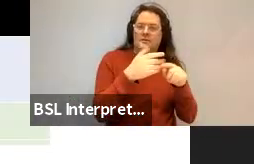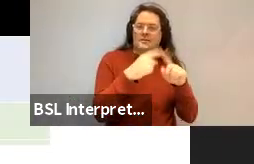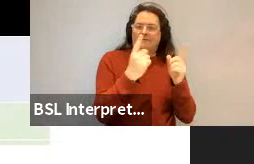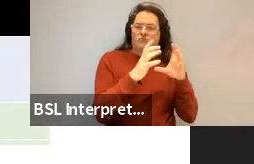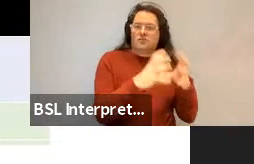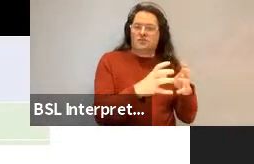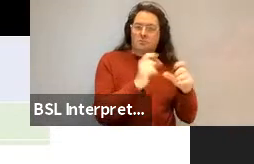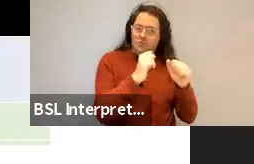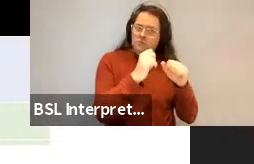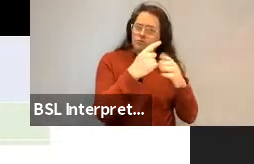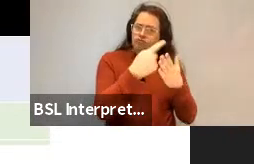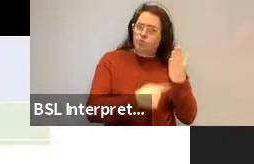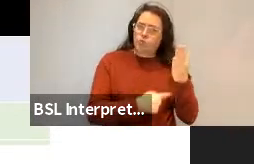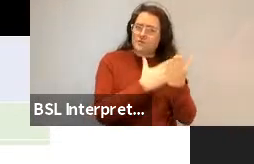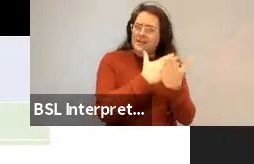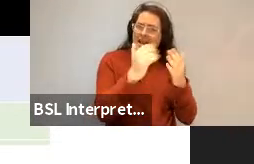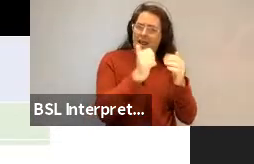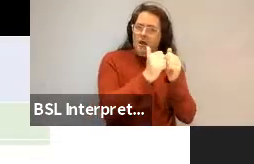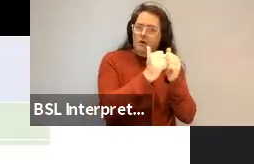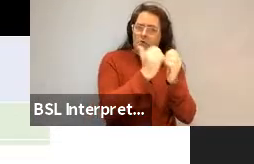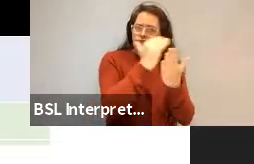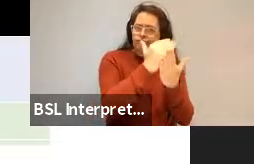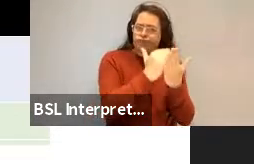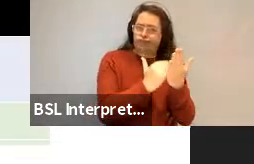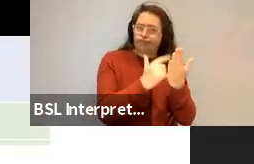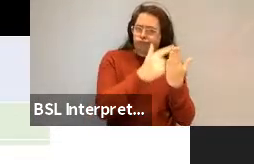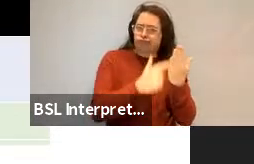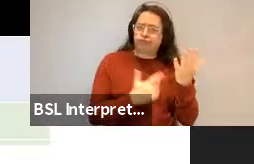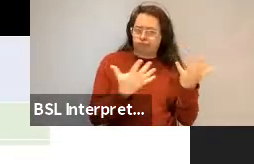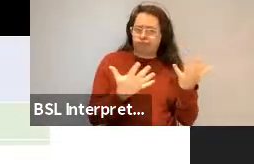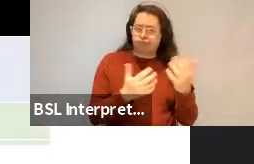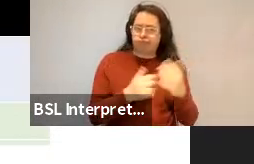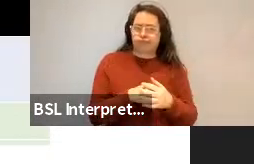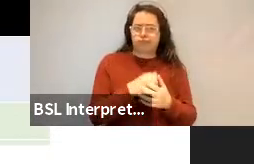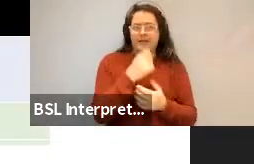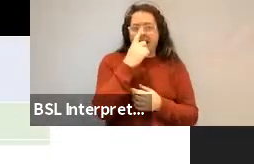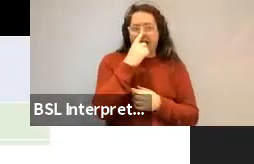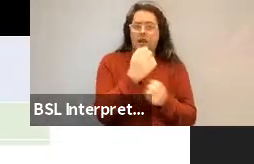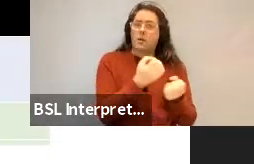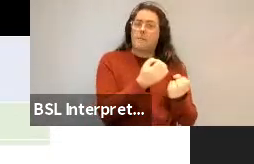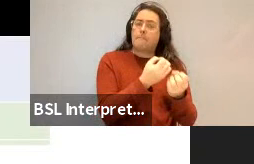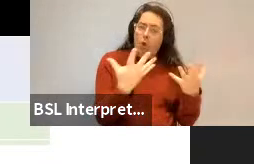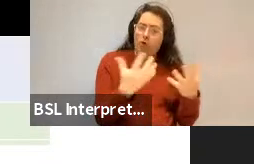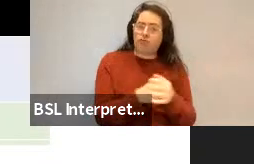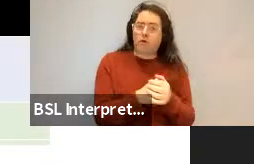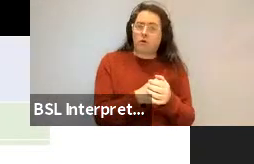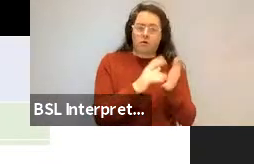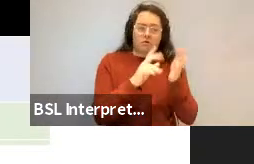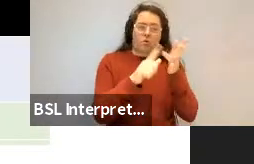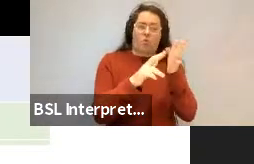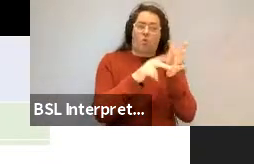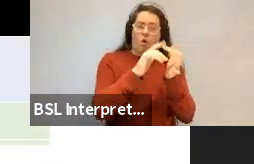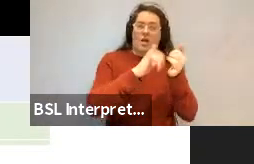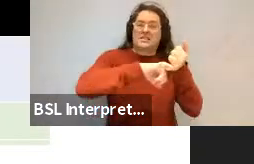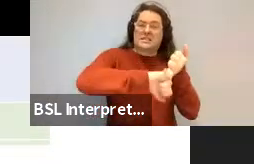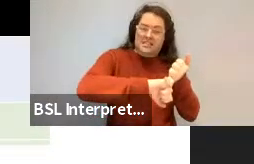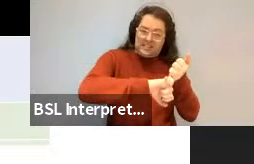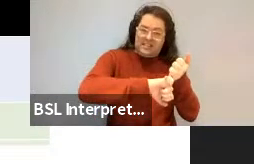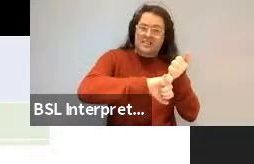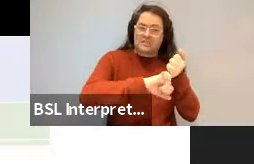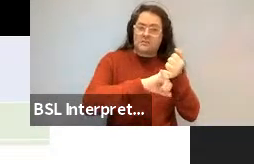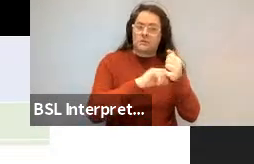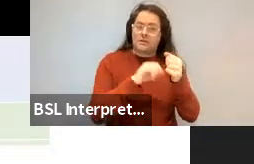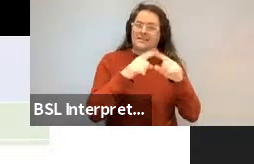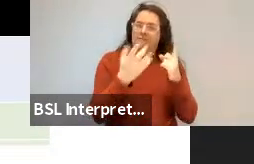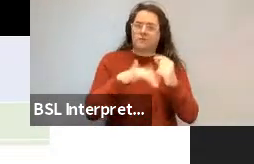conventional. And in fact, we can use it. We have a plural ones that's obviously conventional and distinct